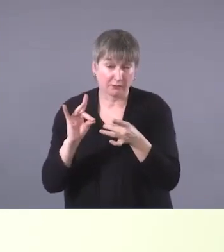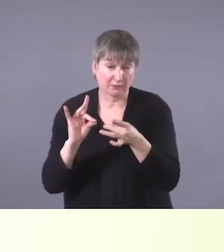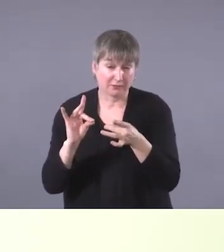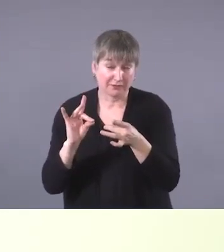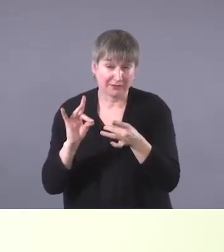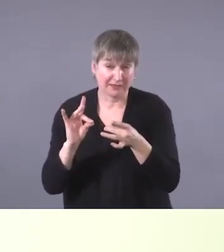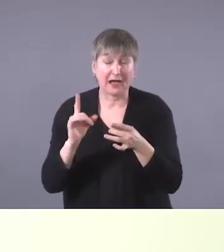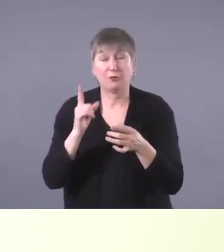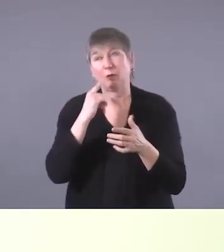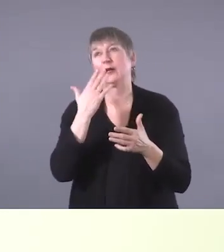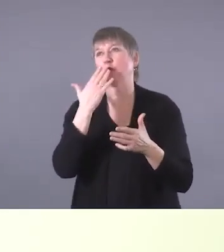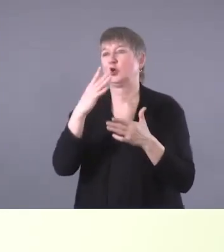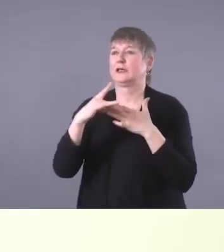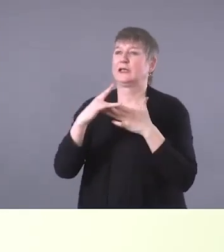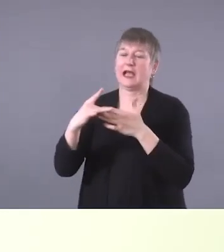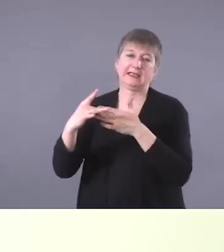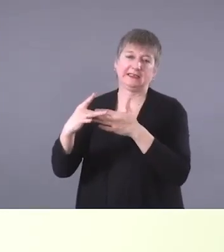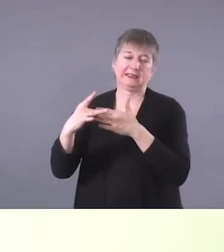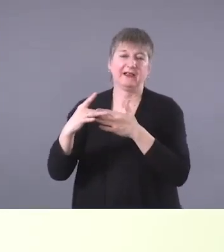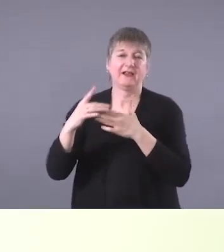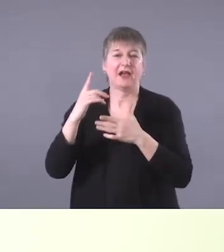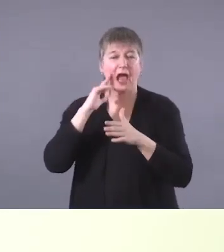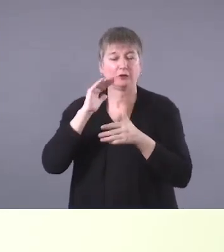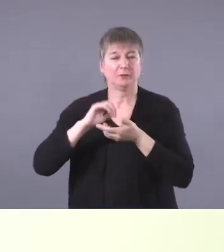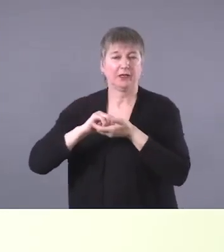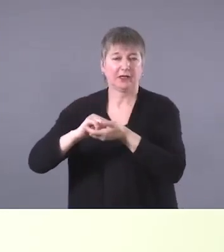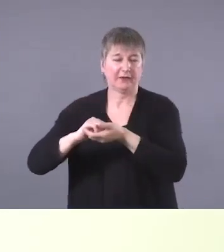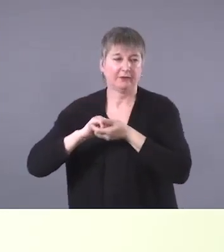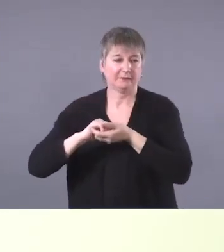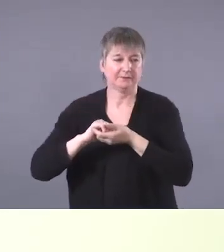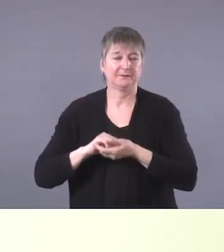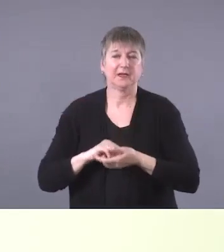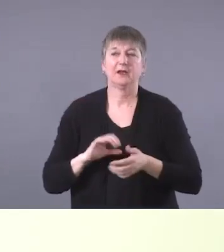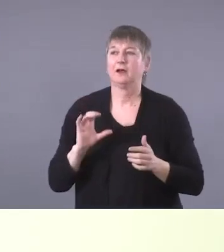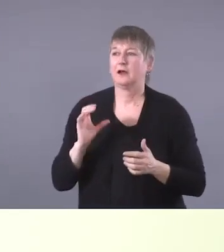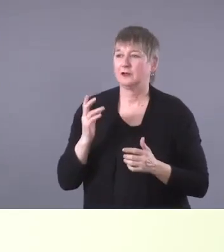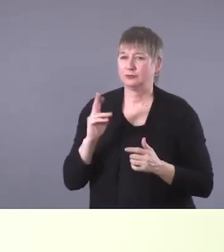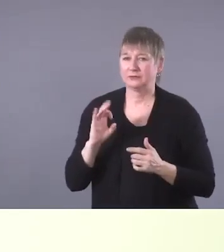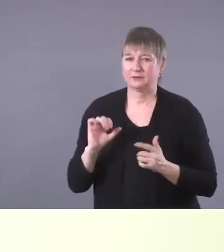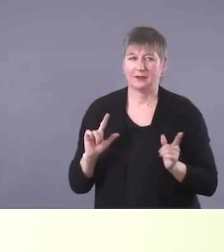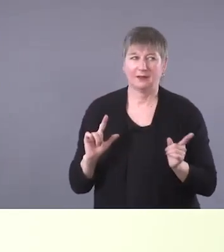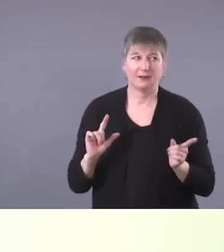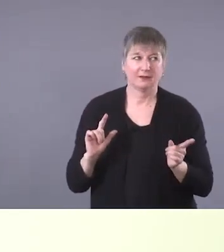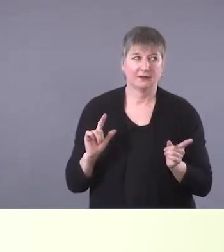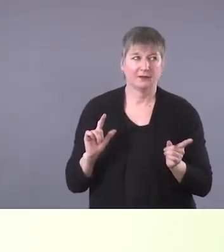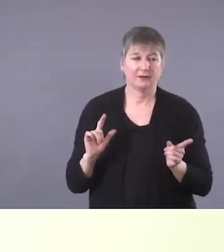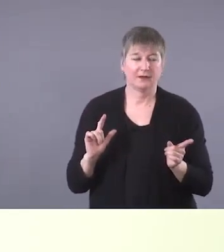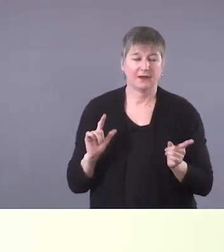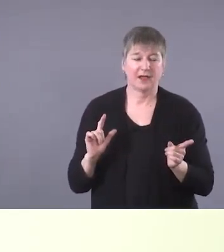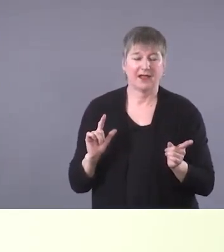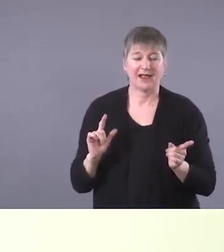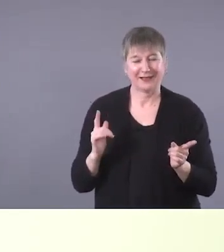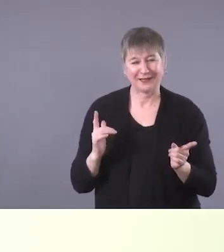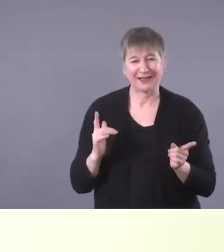guiding principle for, uh, being a collaborative partner. Yeah. So, um, I, I, uh,